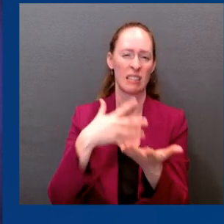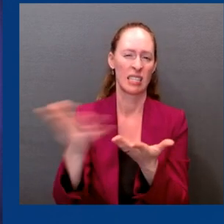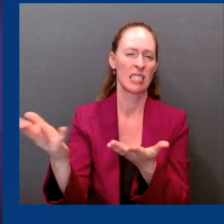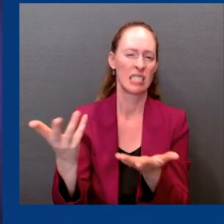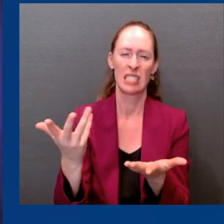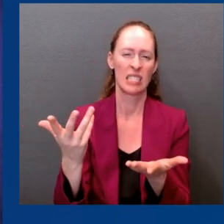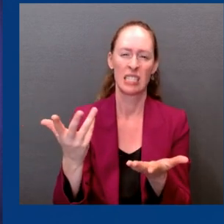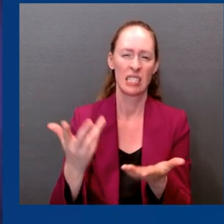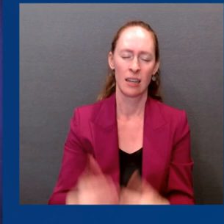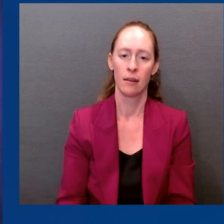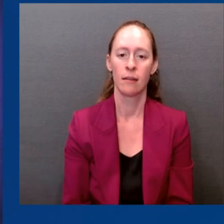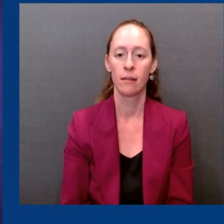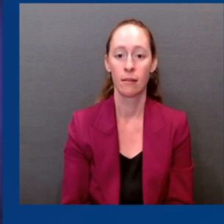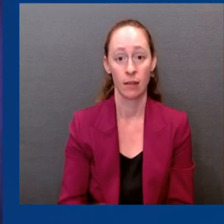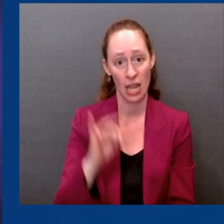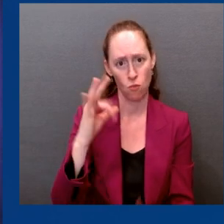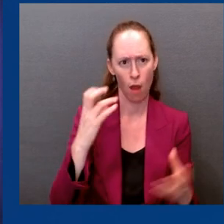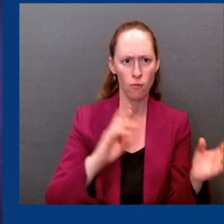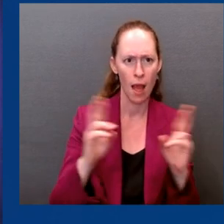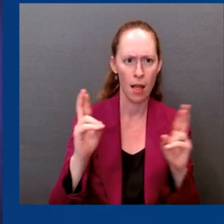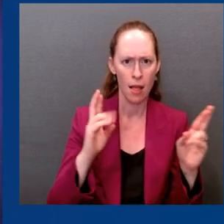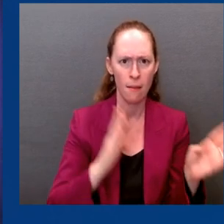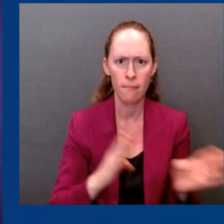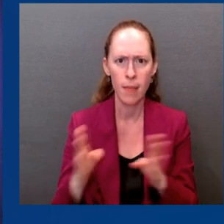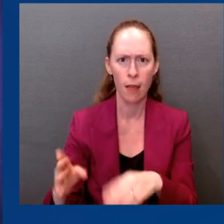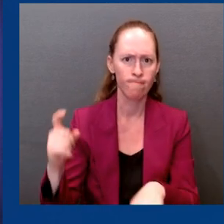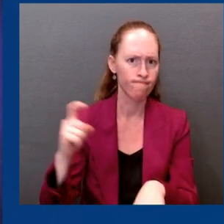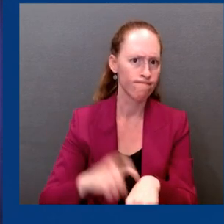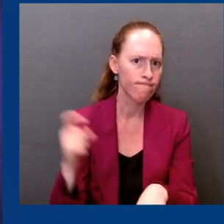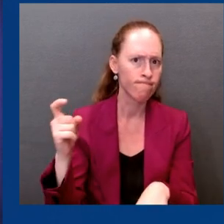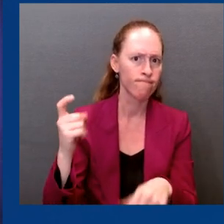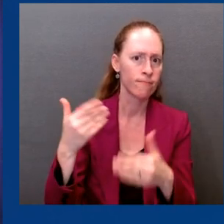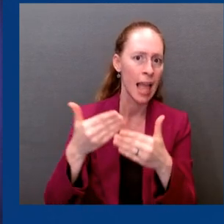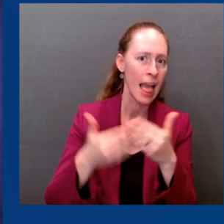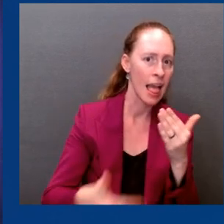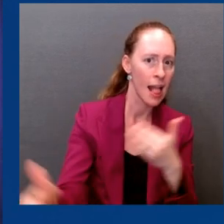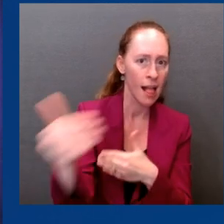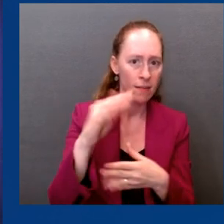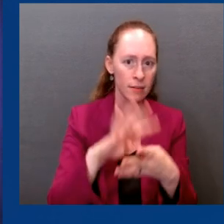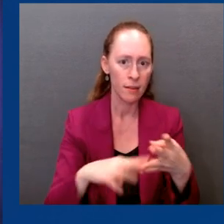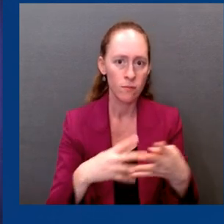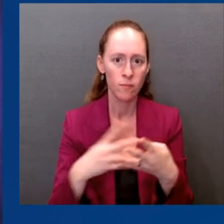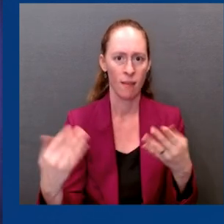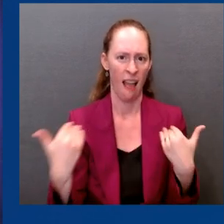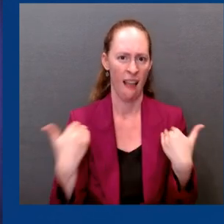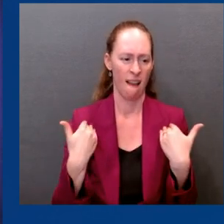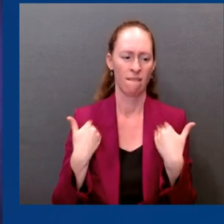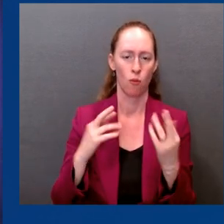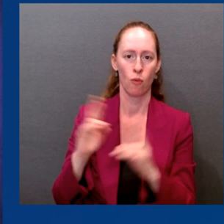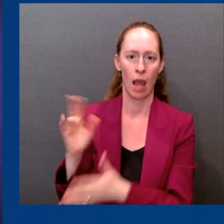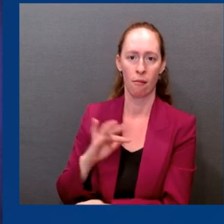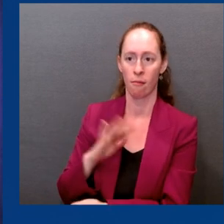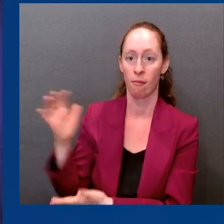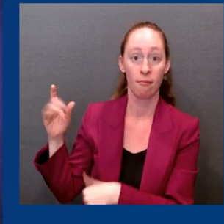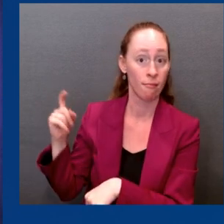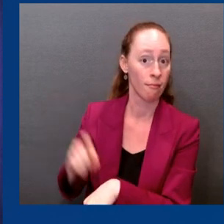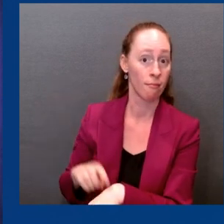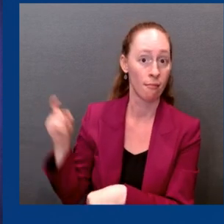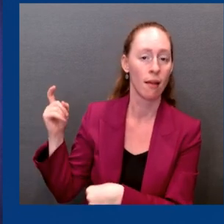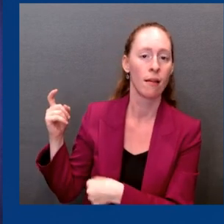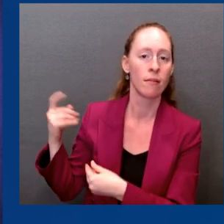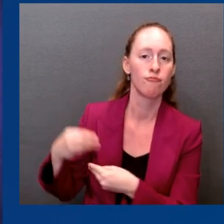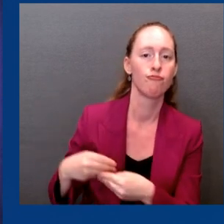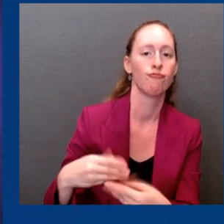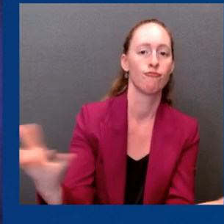and to be looking around the corner, is it's much more effective and it's much more cost efficient. And that's one of the reasons we're back at Congress